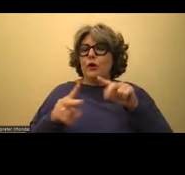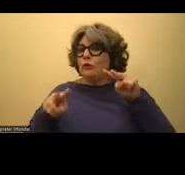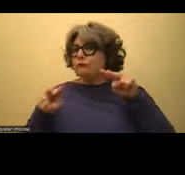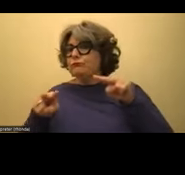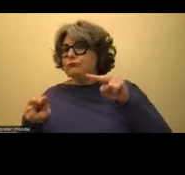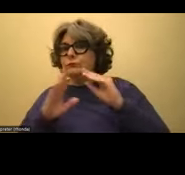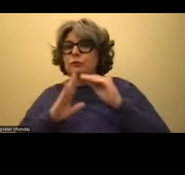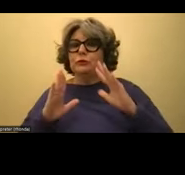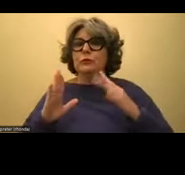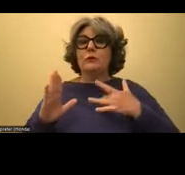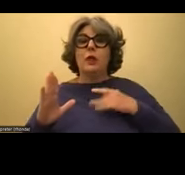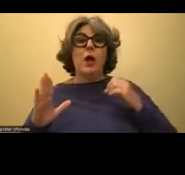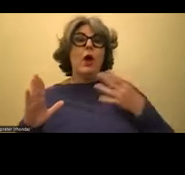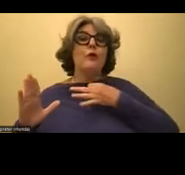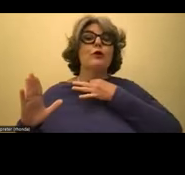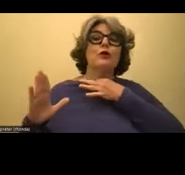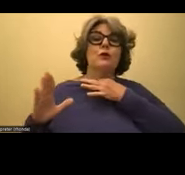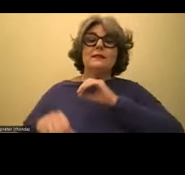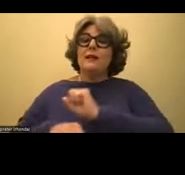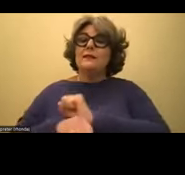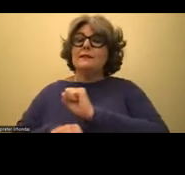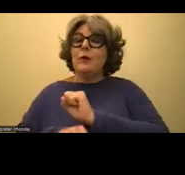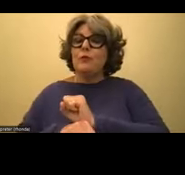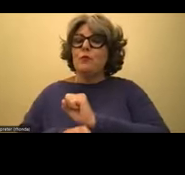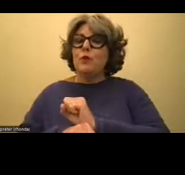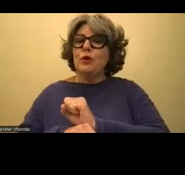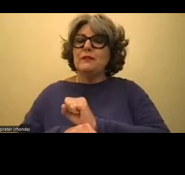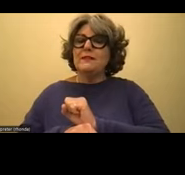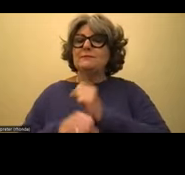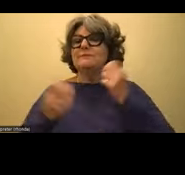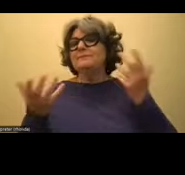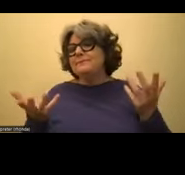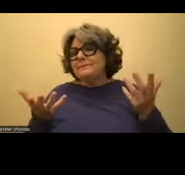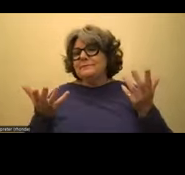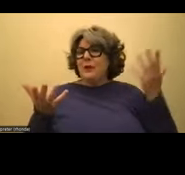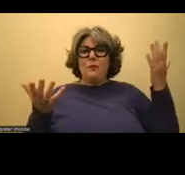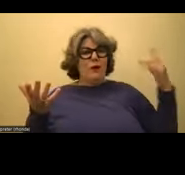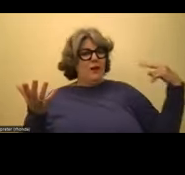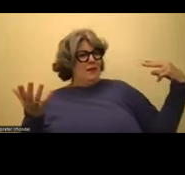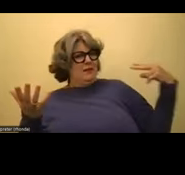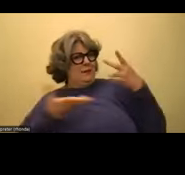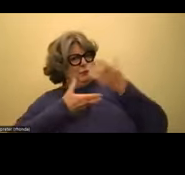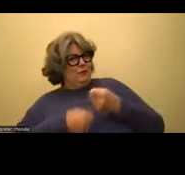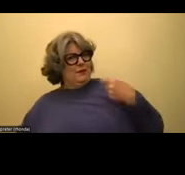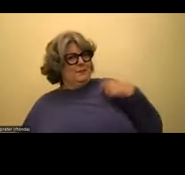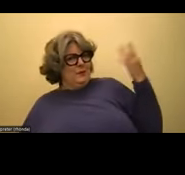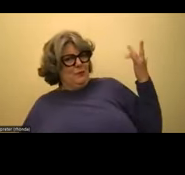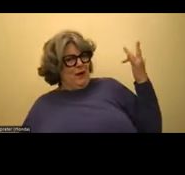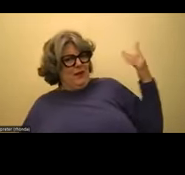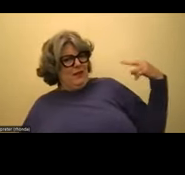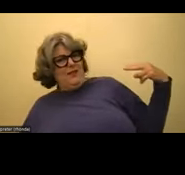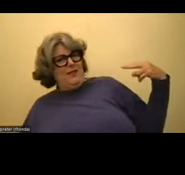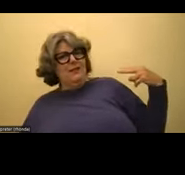your student just to be like, oh, I wonder how this works. It's kind of like, why are you not trusting me with this?